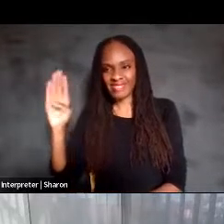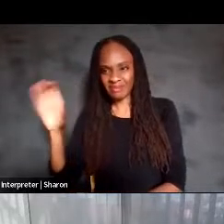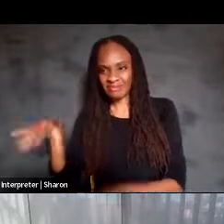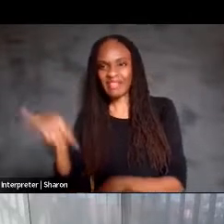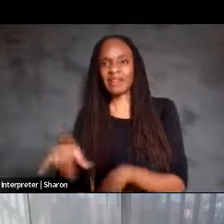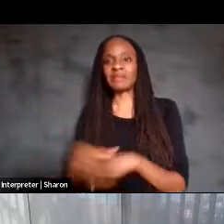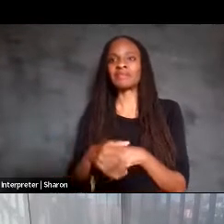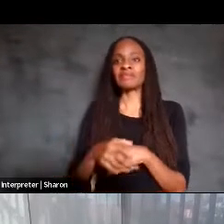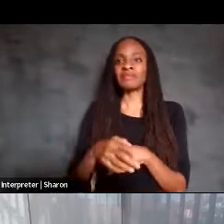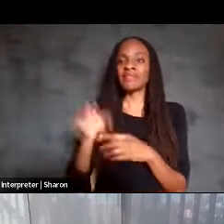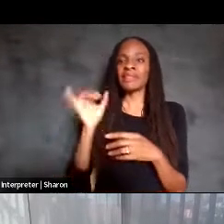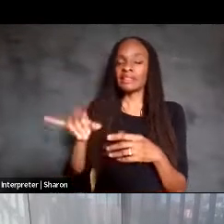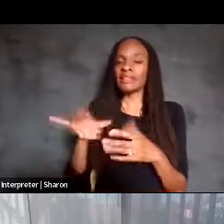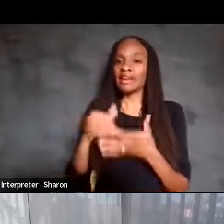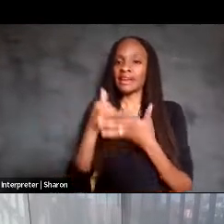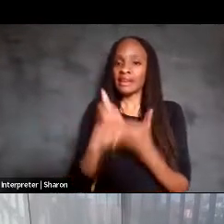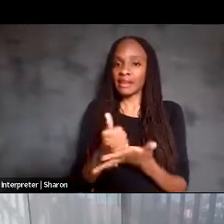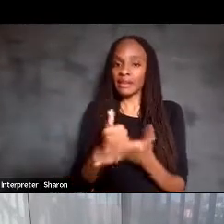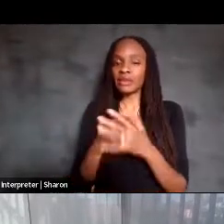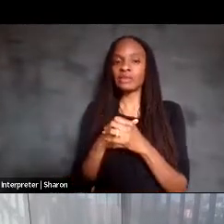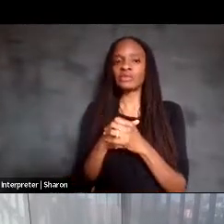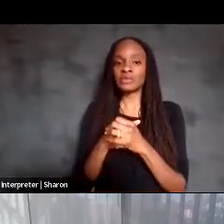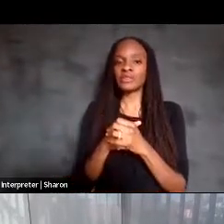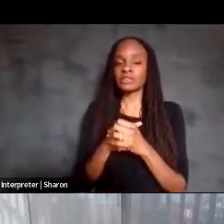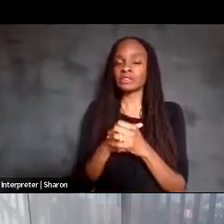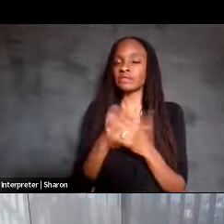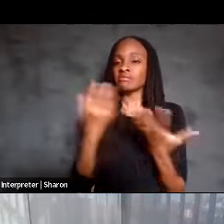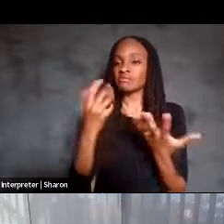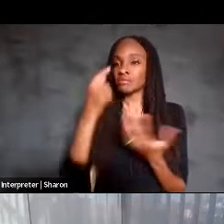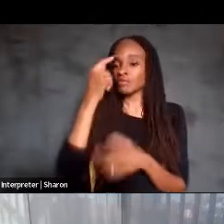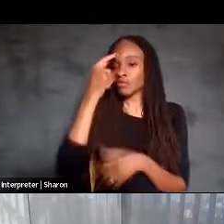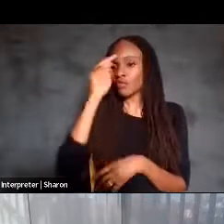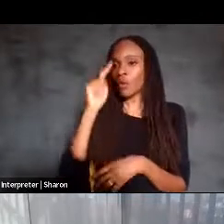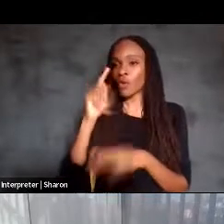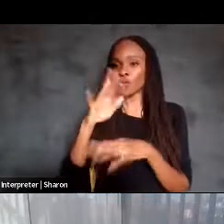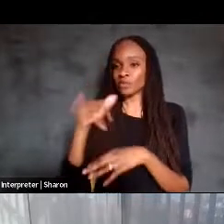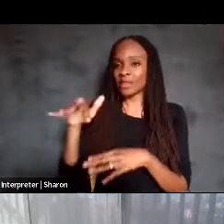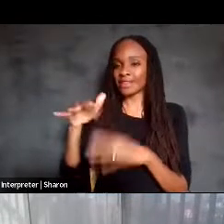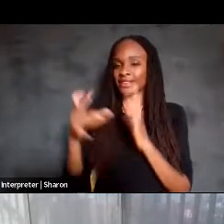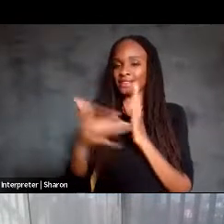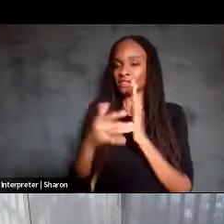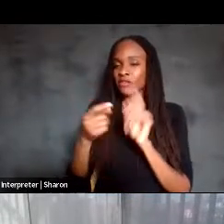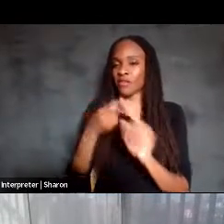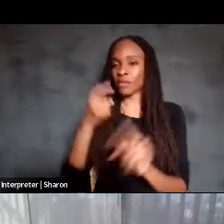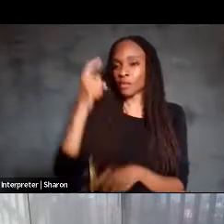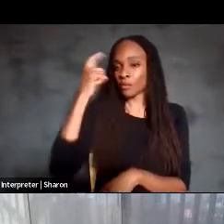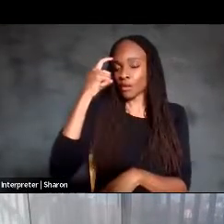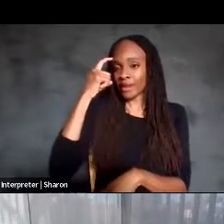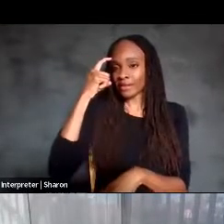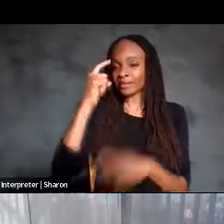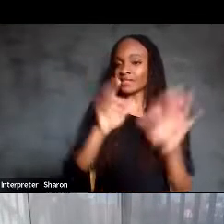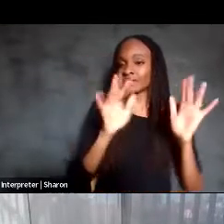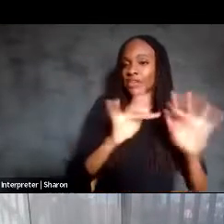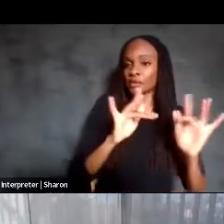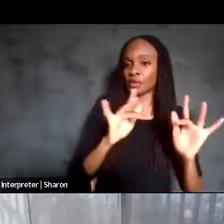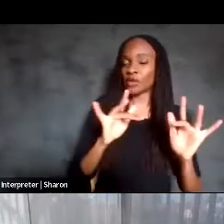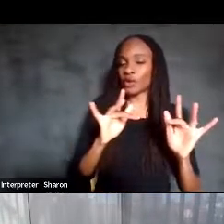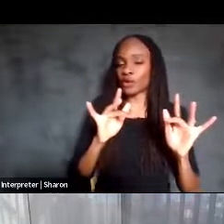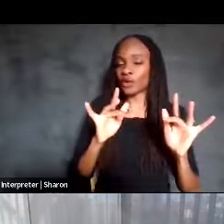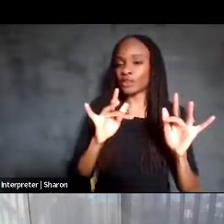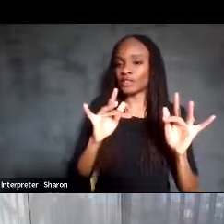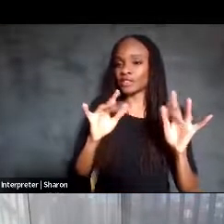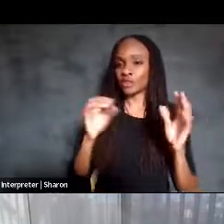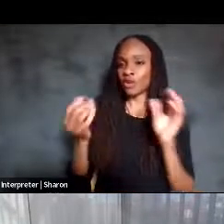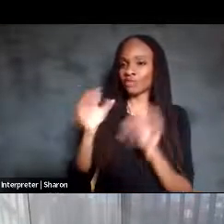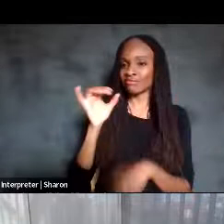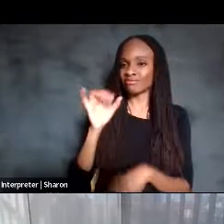starting this endeavor into spelling technology from a brain computer interface. We thought it'd be best to use this kind of more